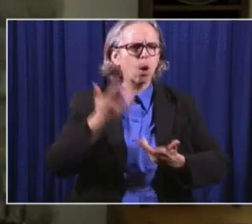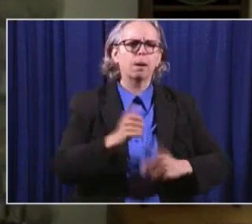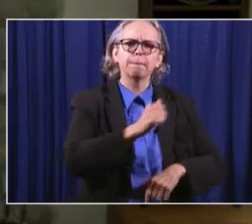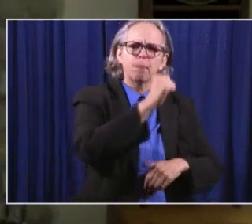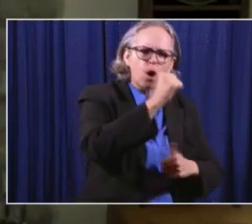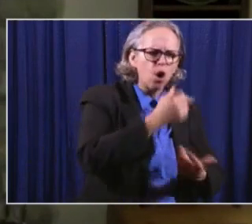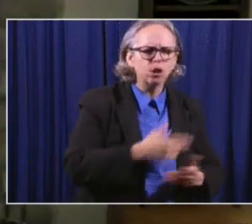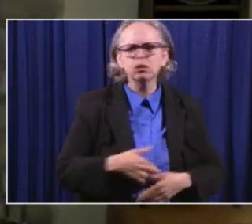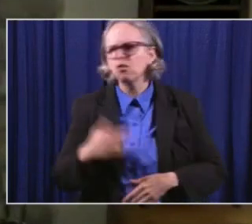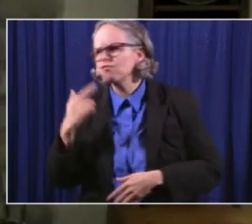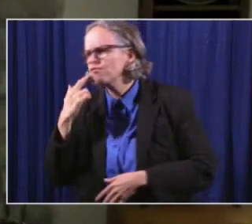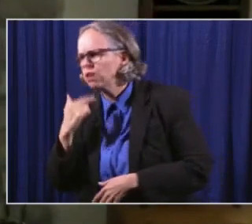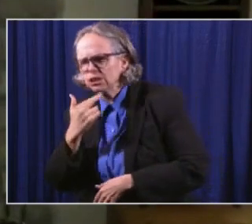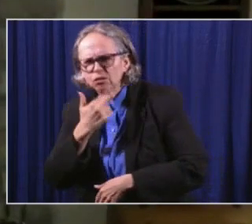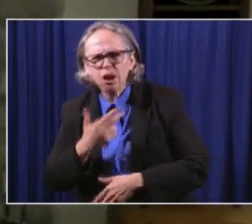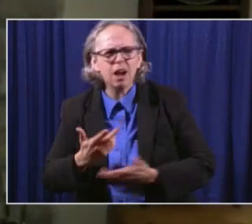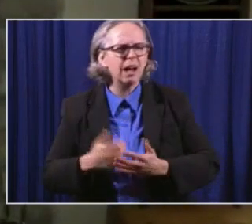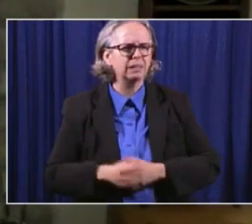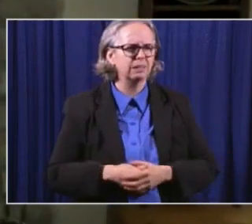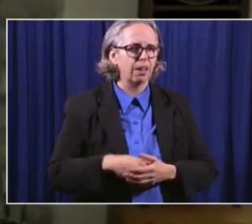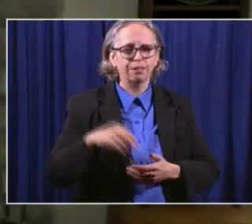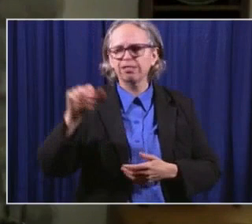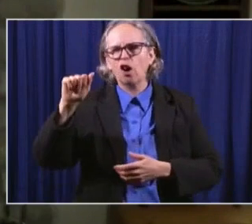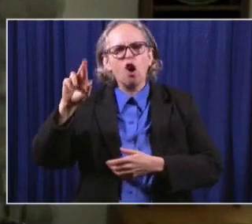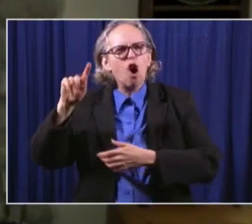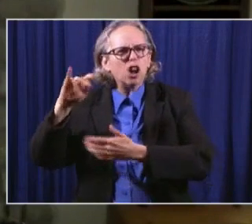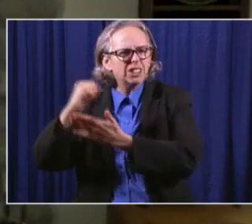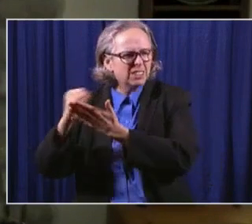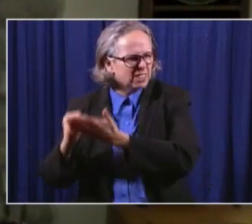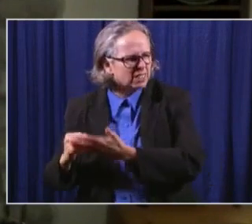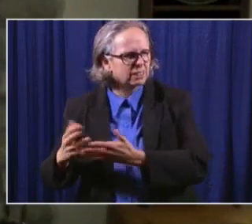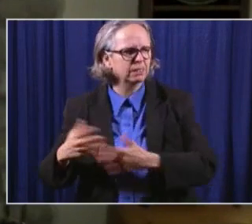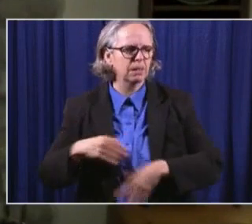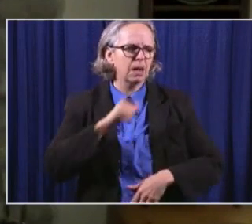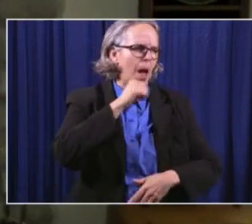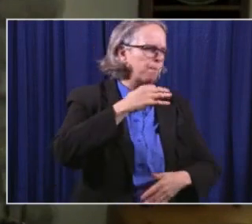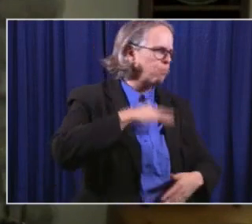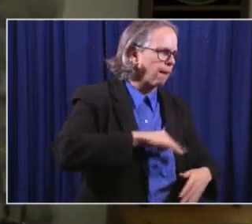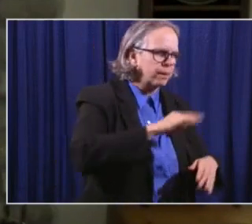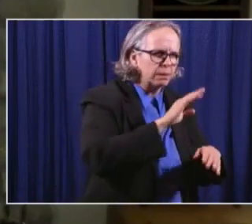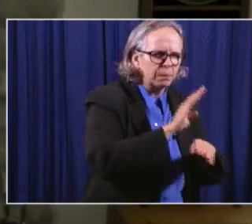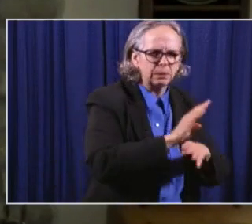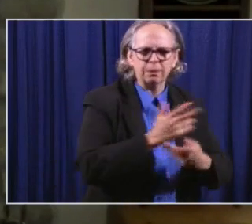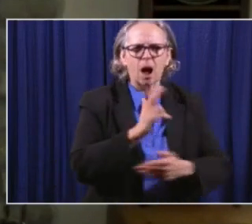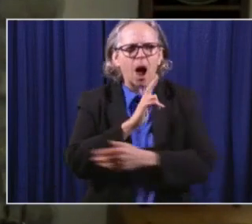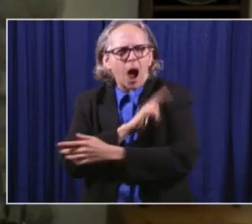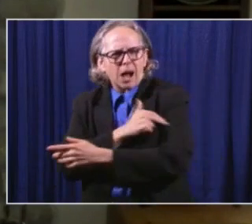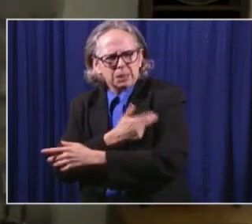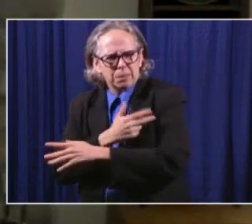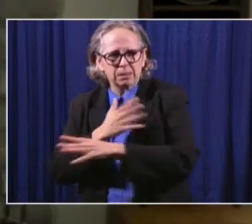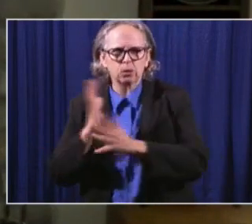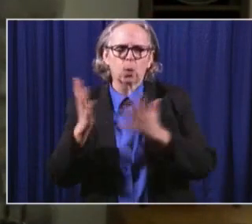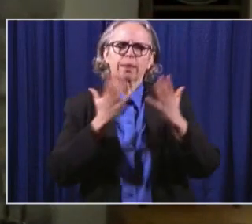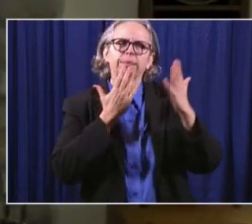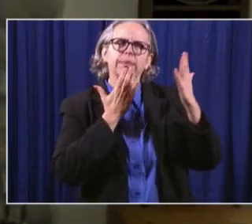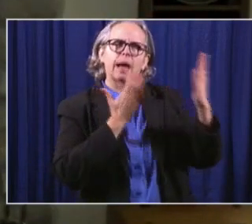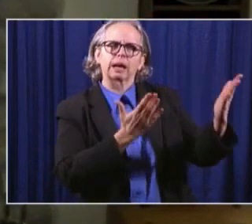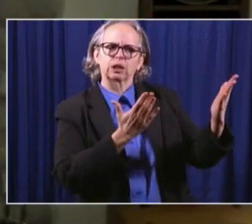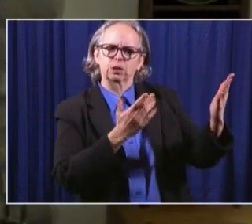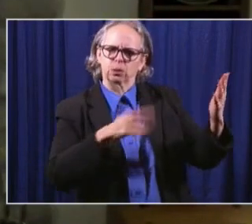organizations, and our hospitals. And I thank the General Assembly for doing that. In addition,